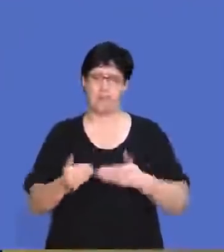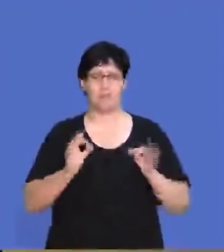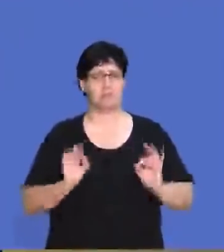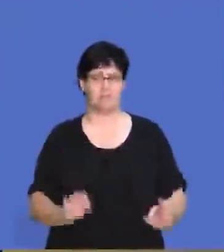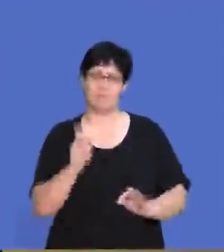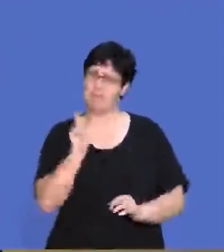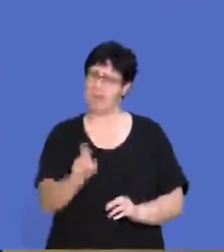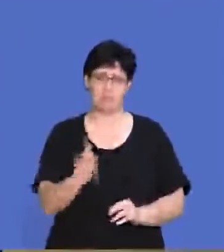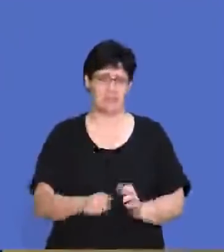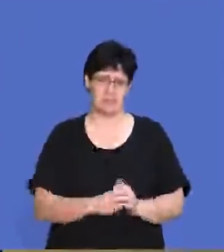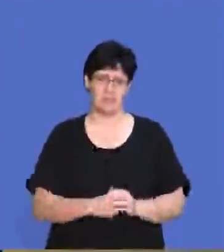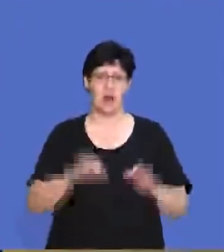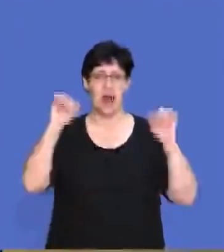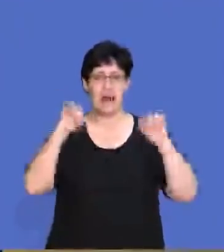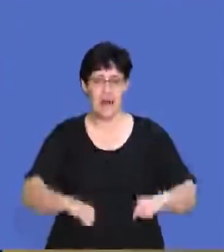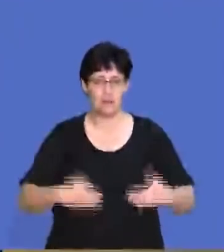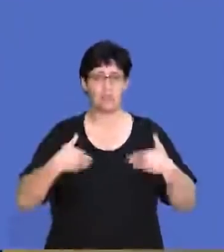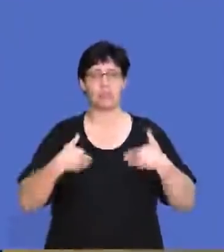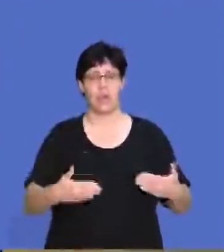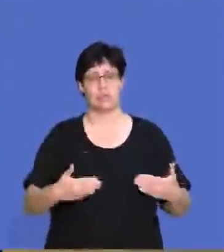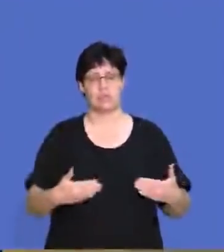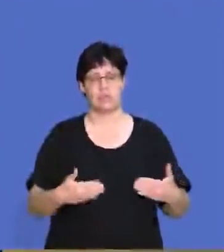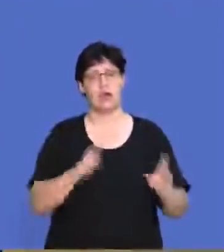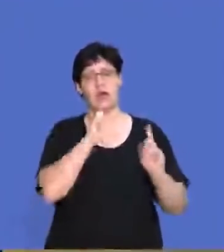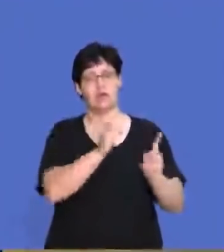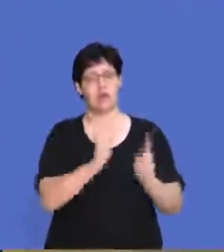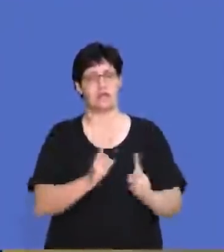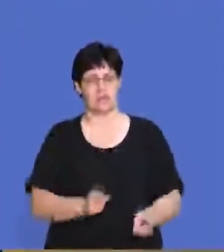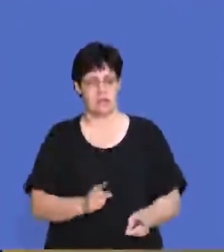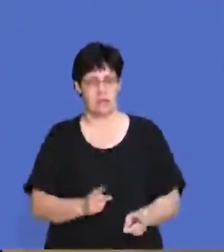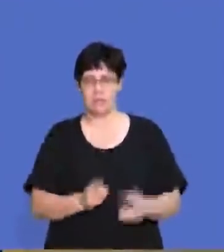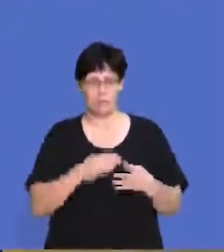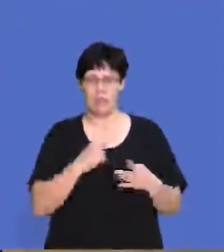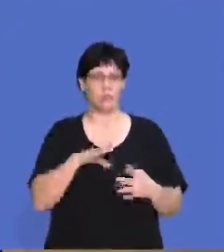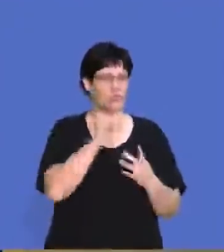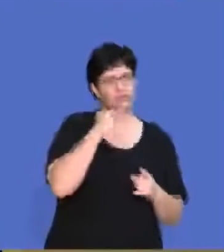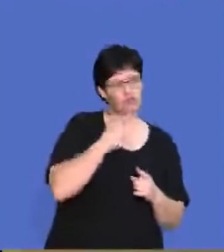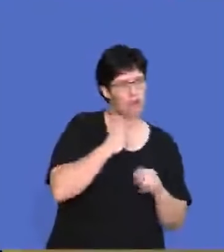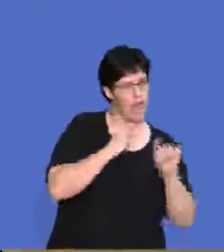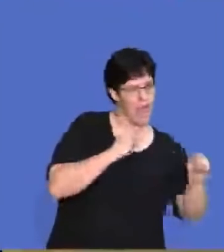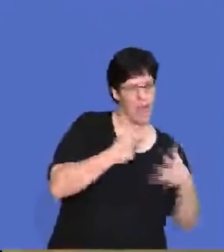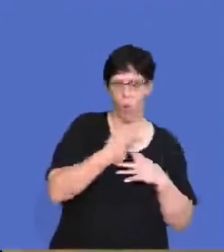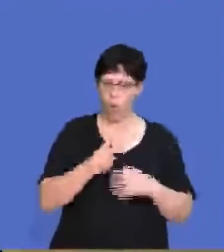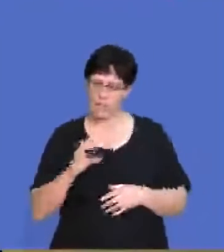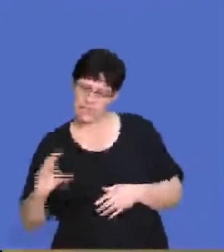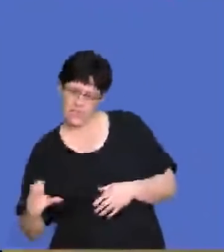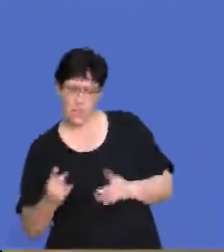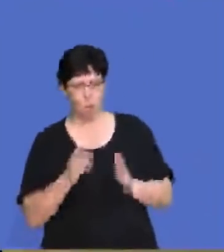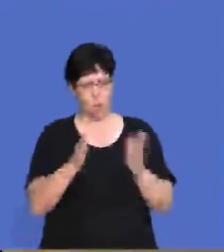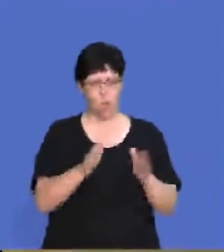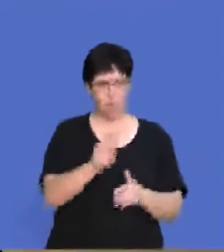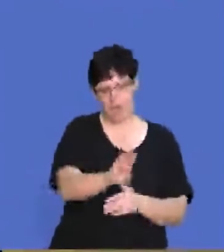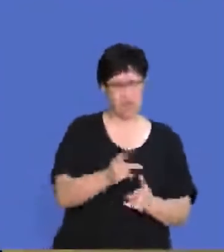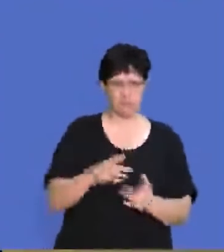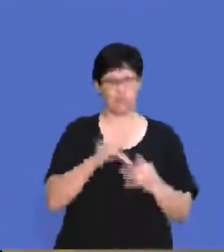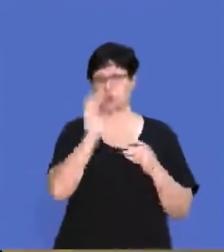manage your time. You are allowed to start to answer with any question that you want